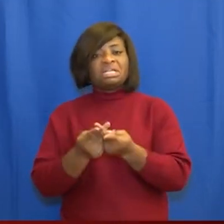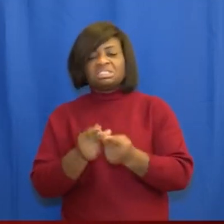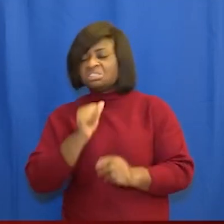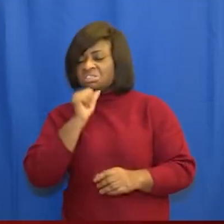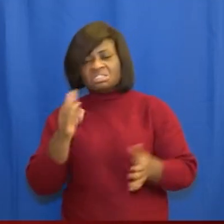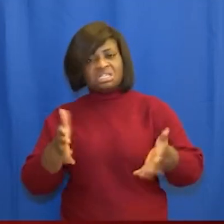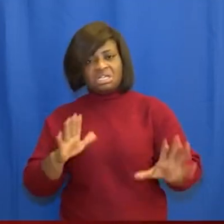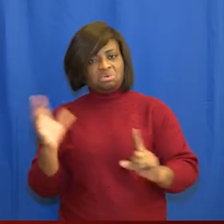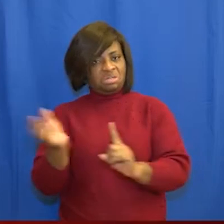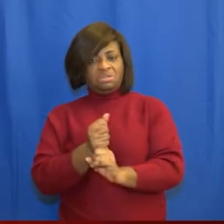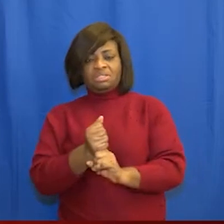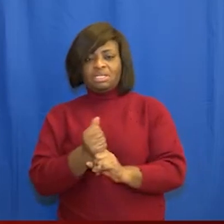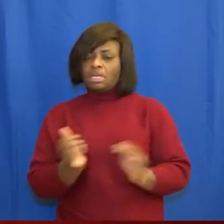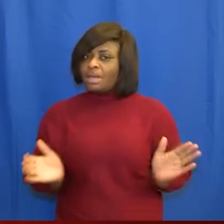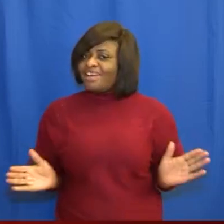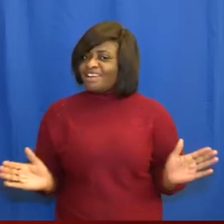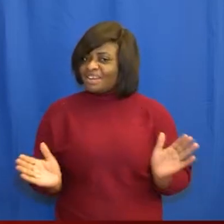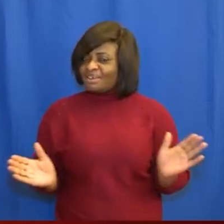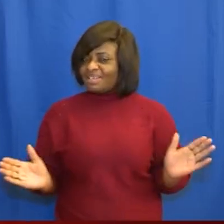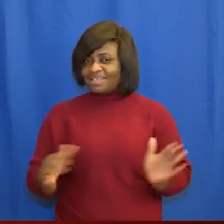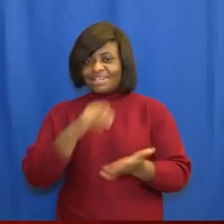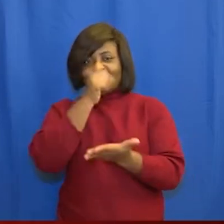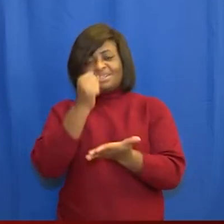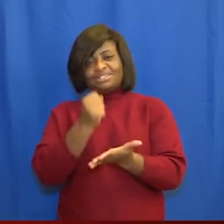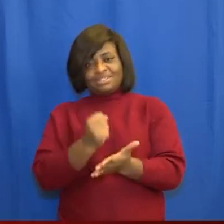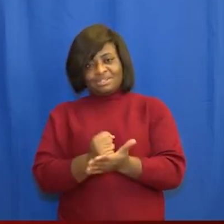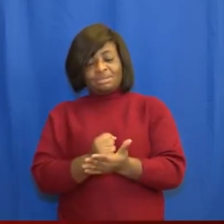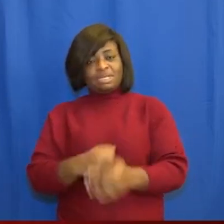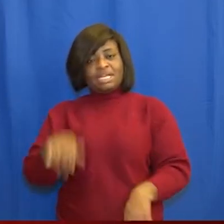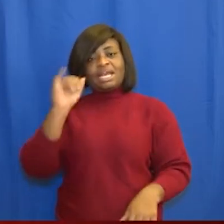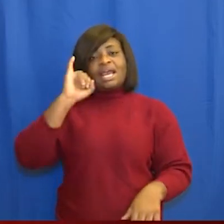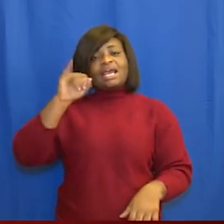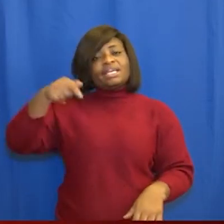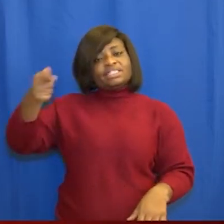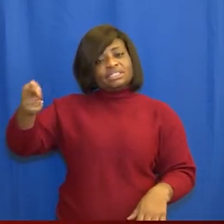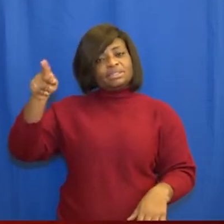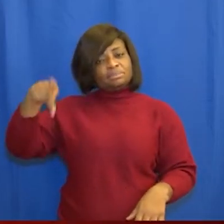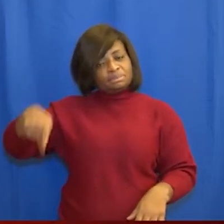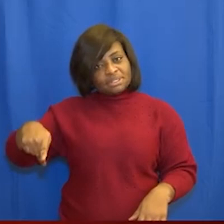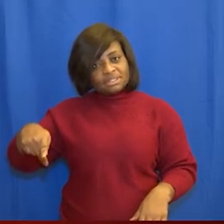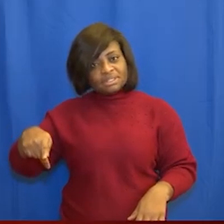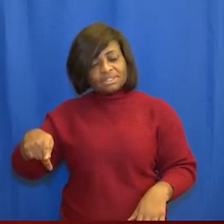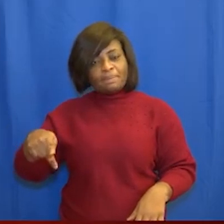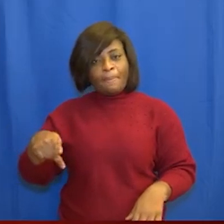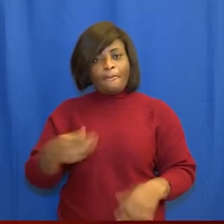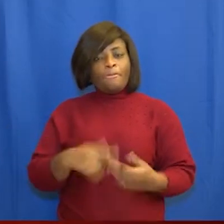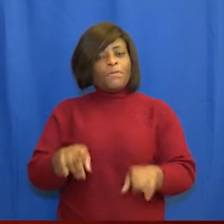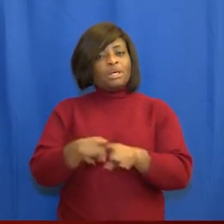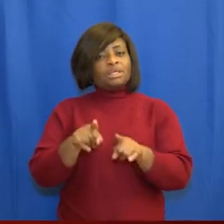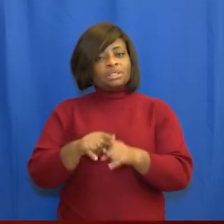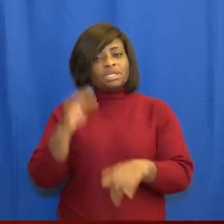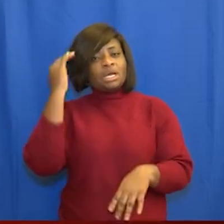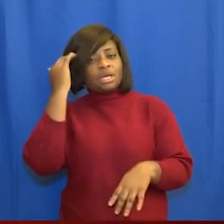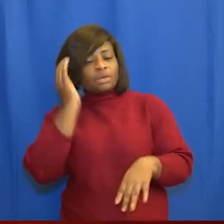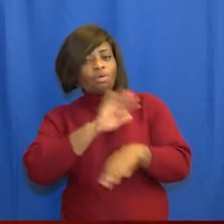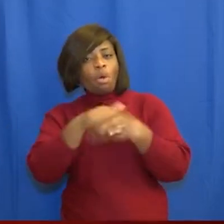and i'm encouraged by the assurance by the inspector general of police and as well as by the heads of